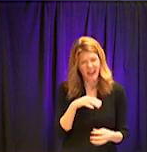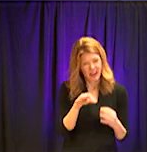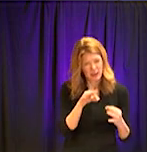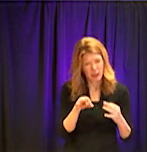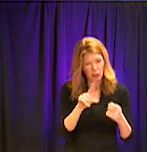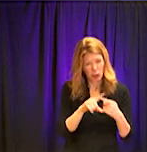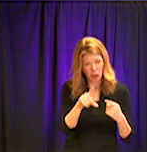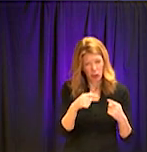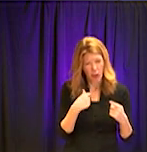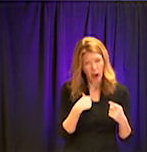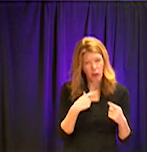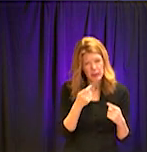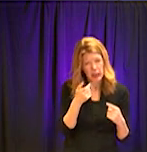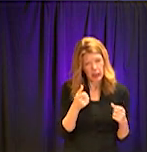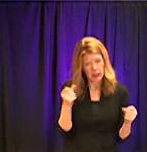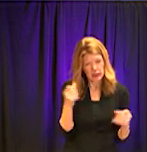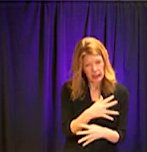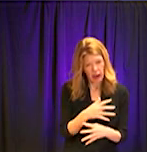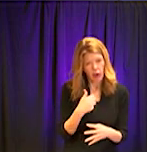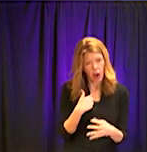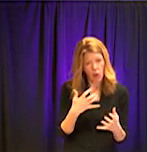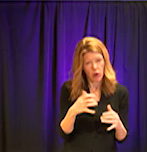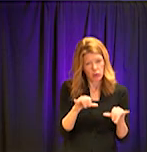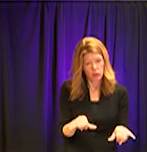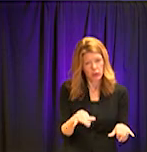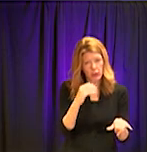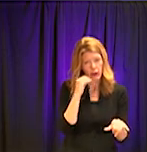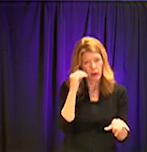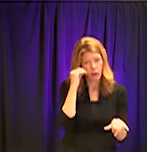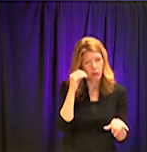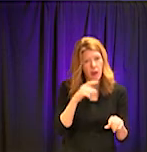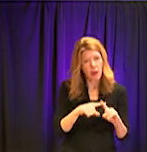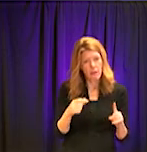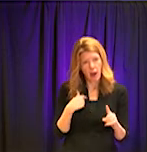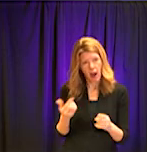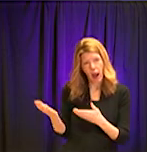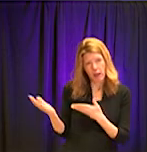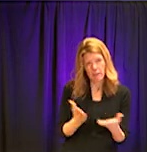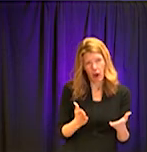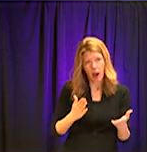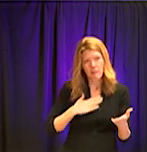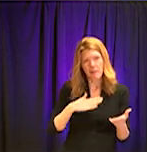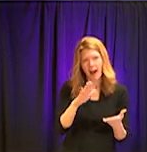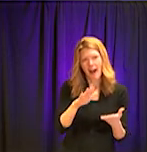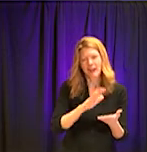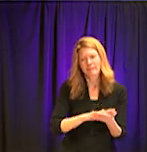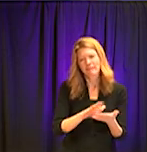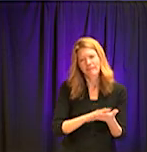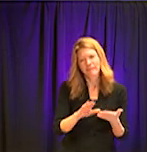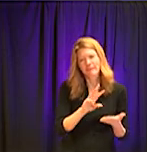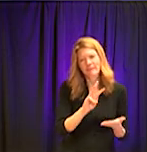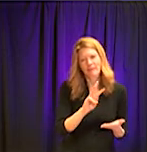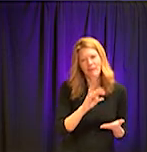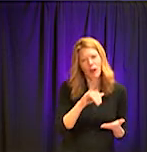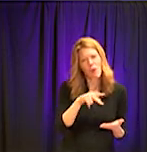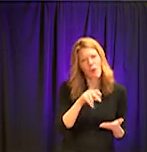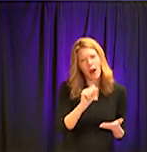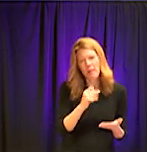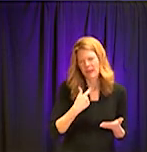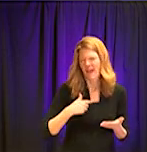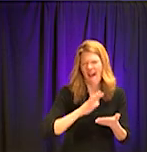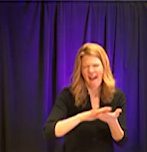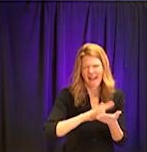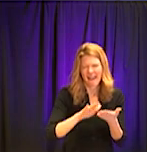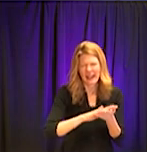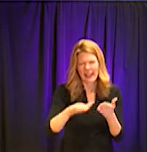am just like everybody else. I brought, I brought my disinfectant wipes, I wiped all over here, I